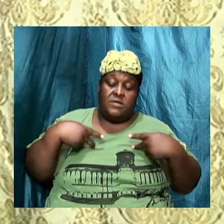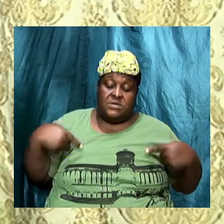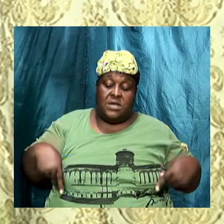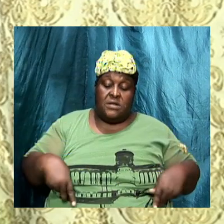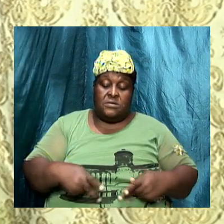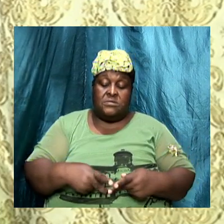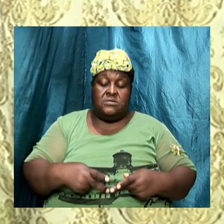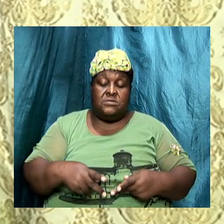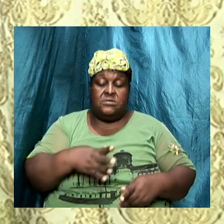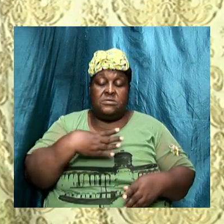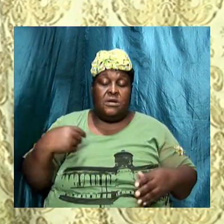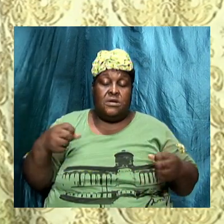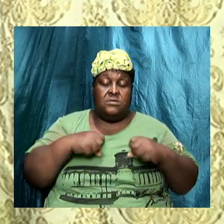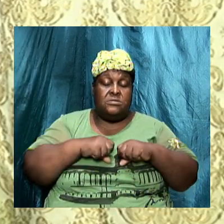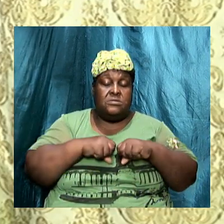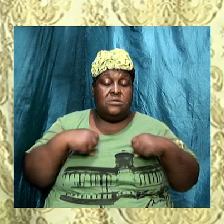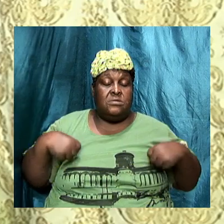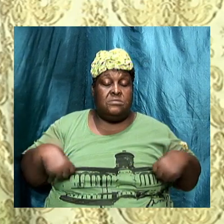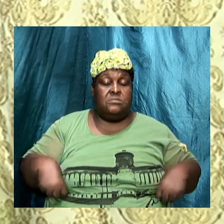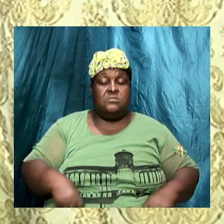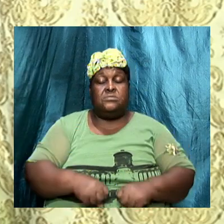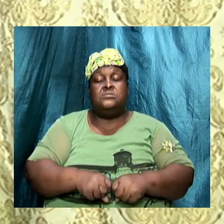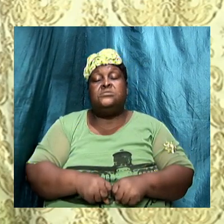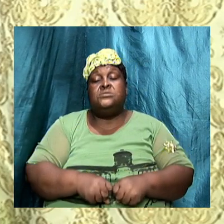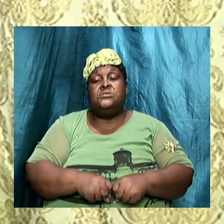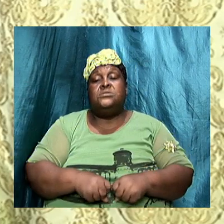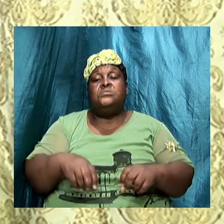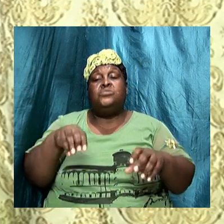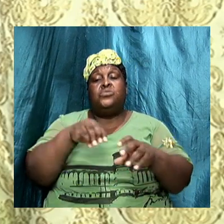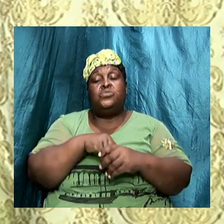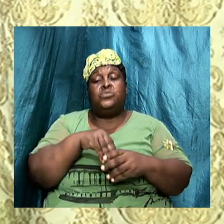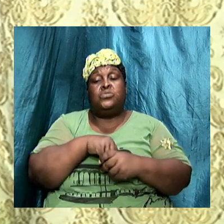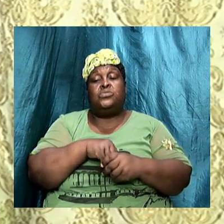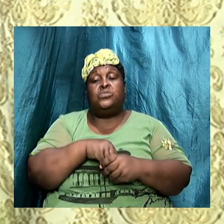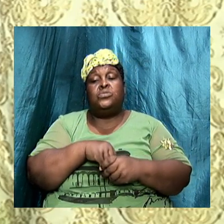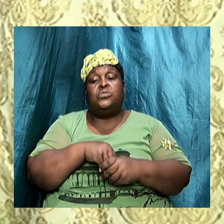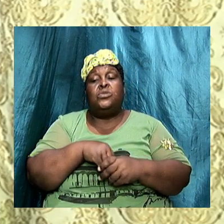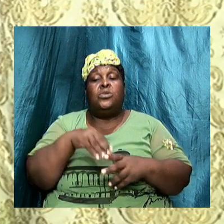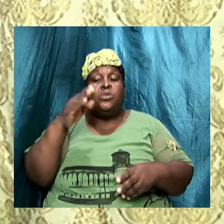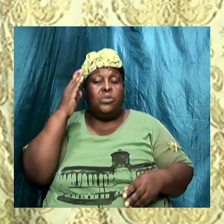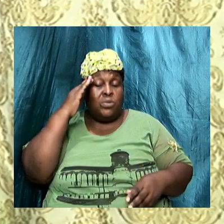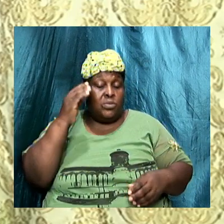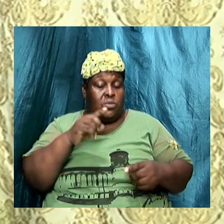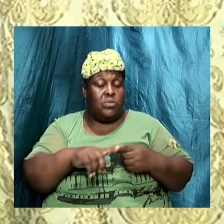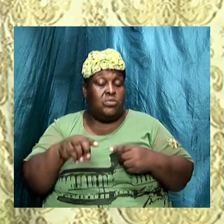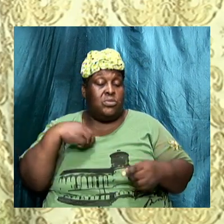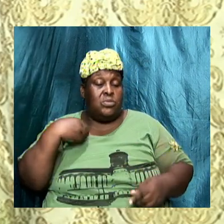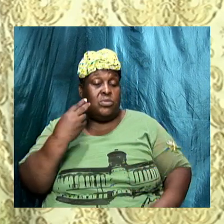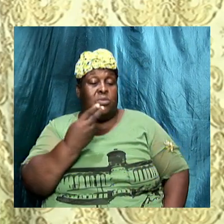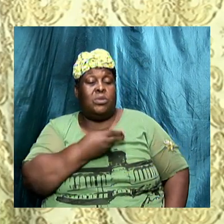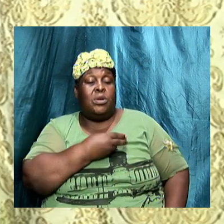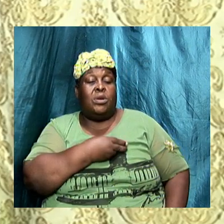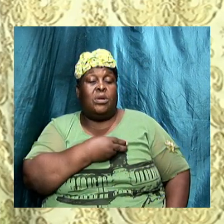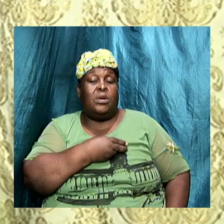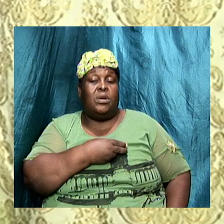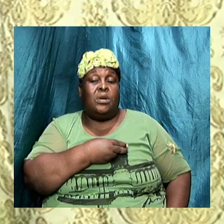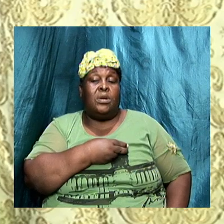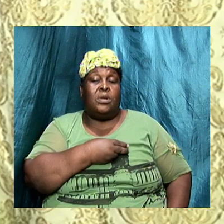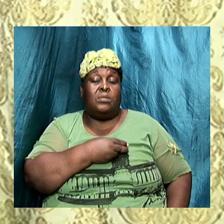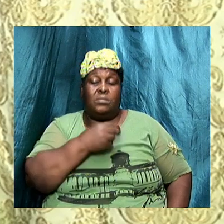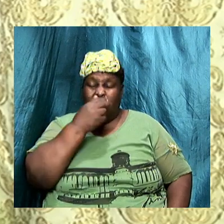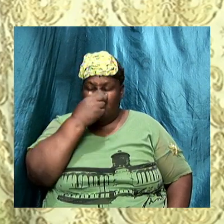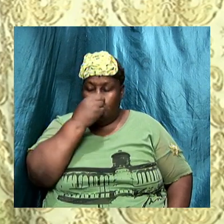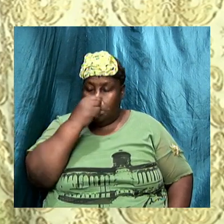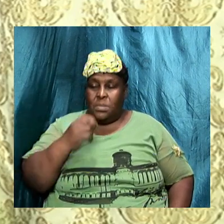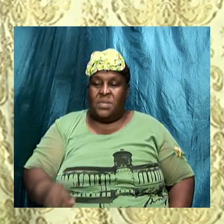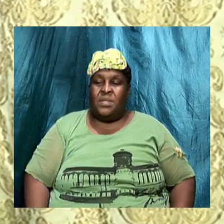difference between both are known to us from a couple of passages